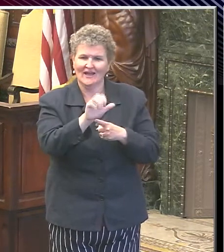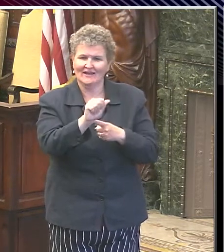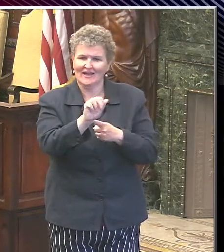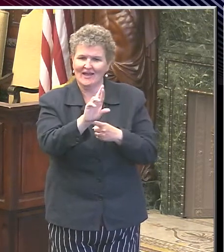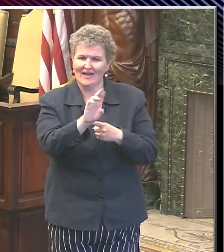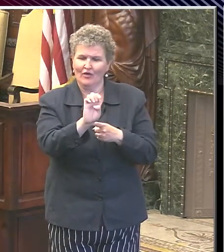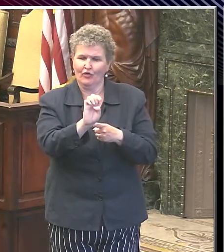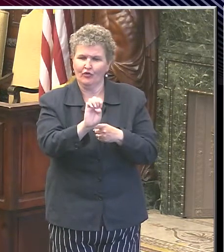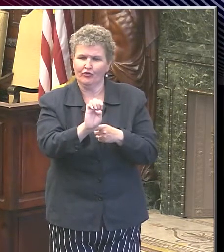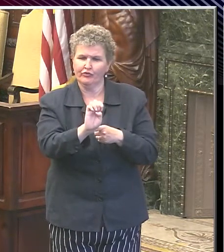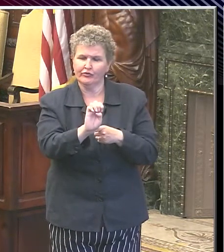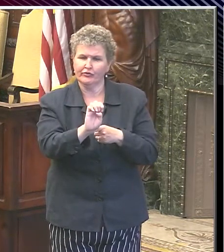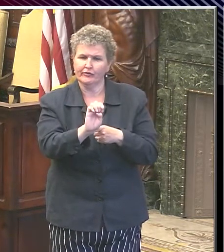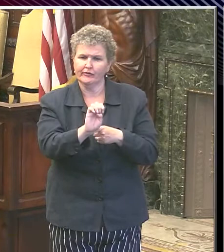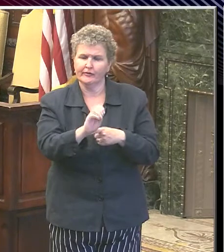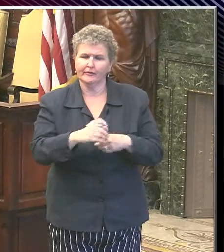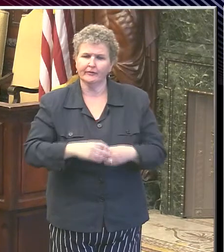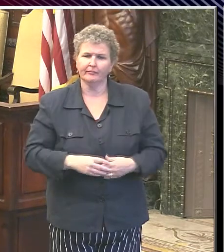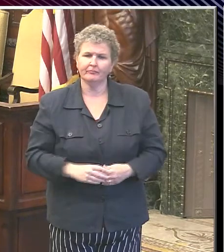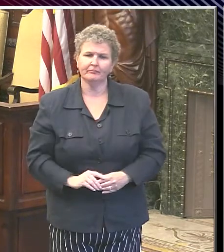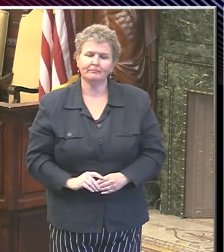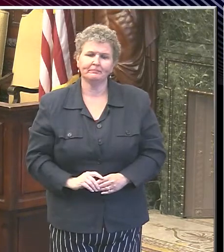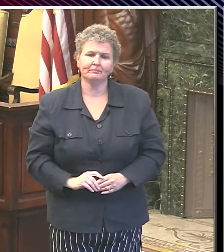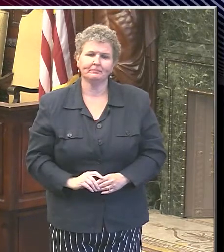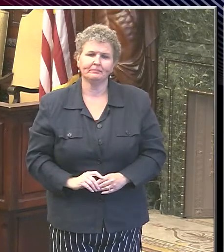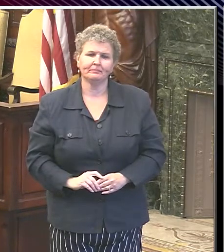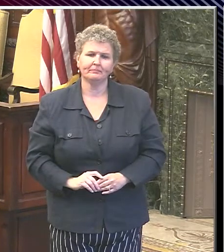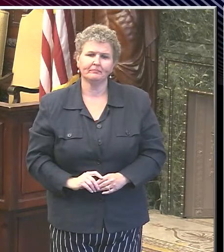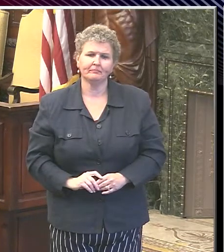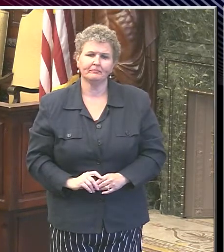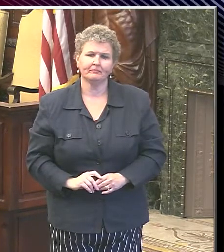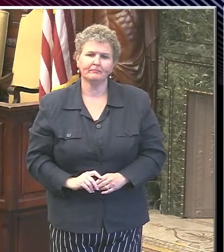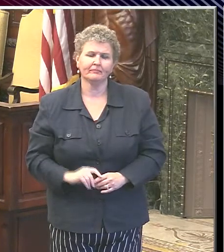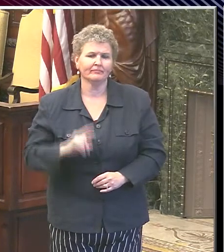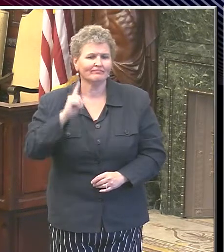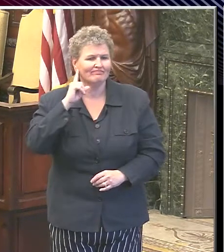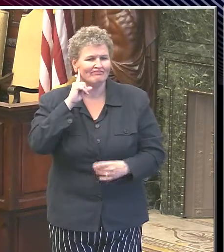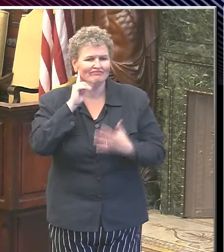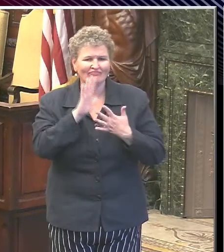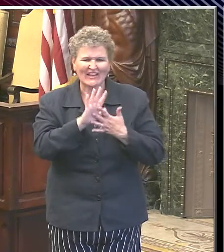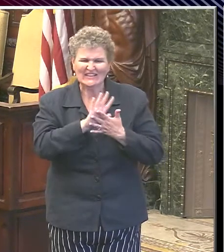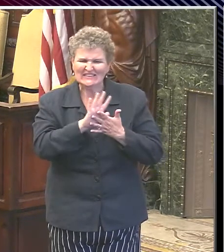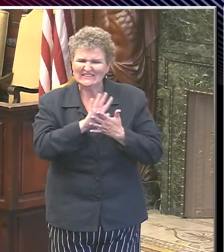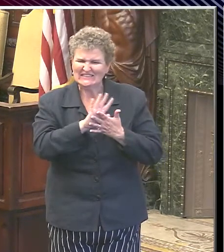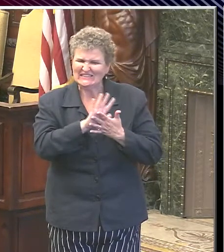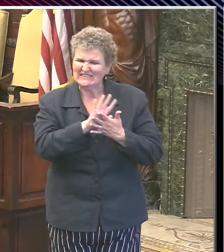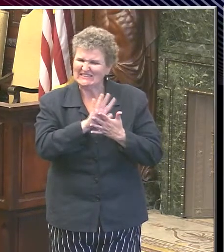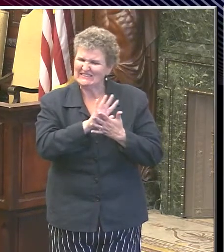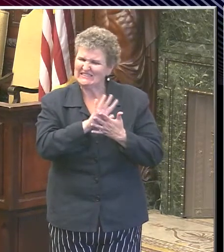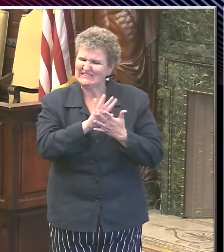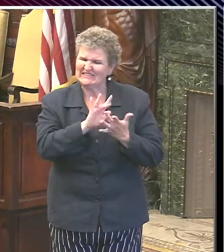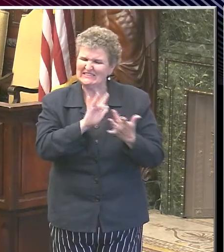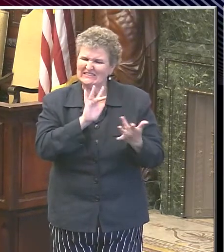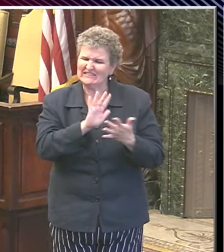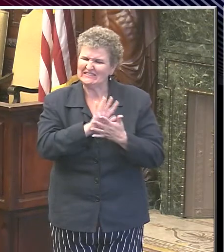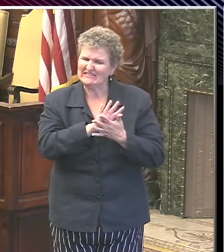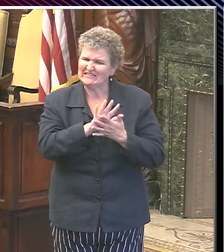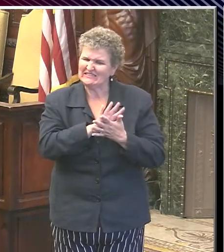different from those of the school district? And what is your message to the parents about sending their kids safely to daycare?